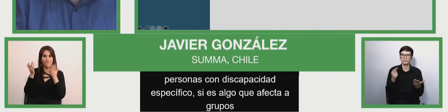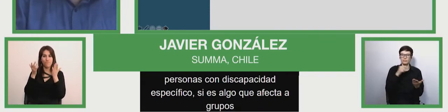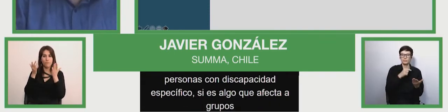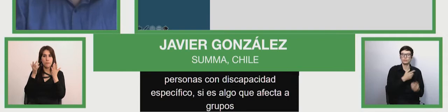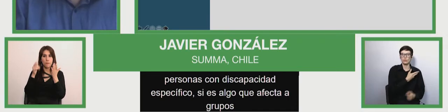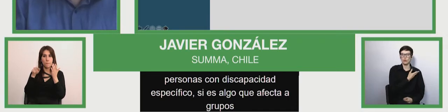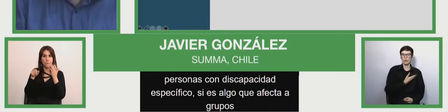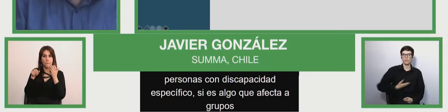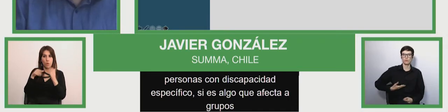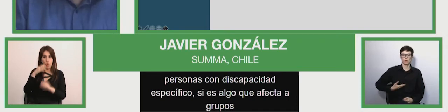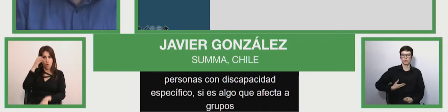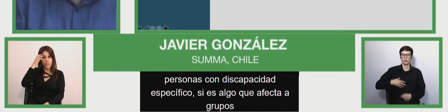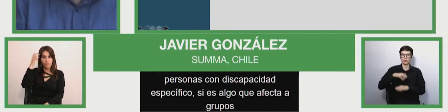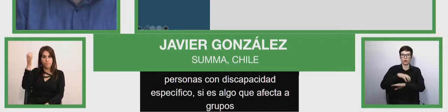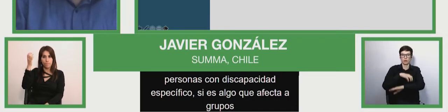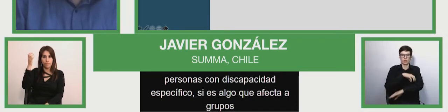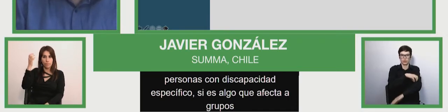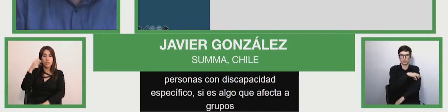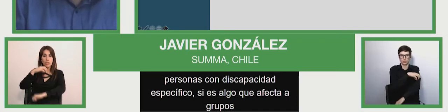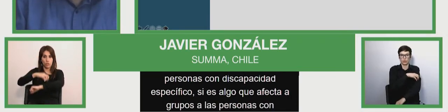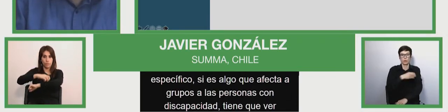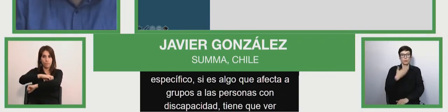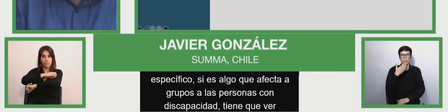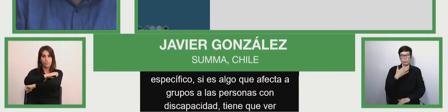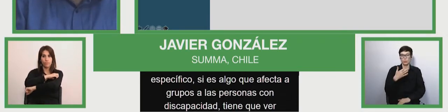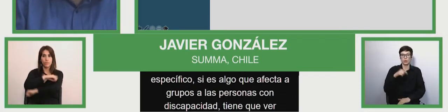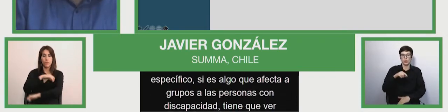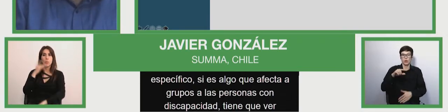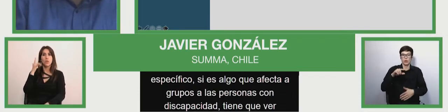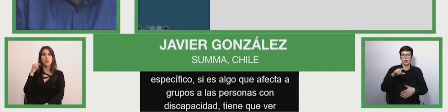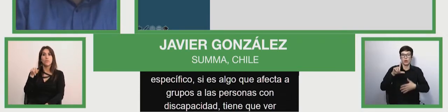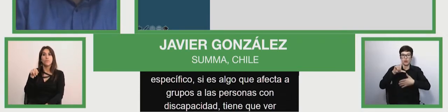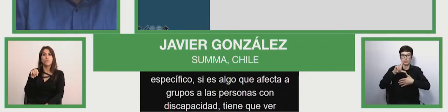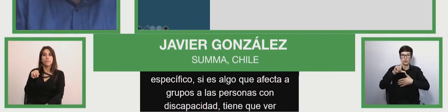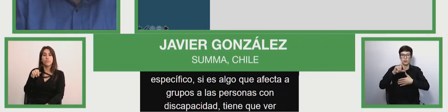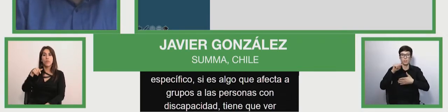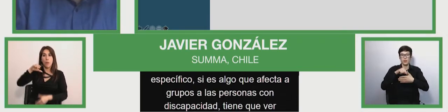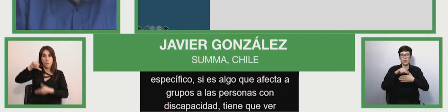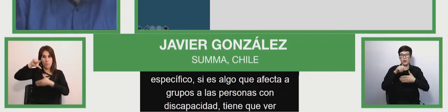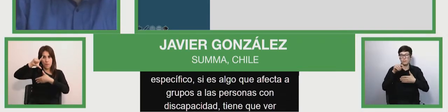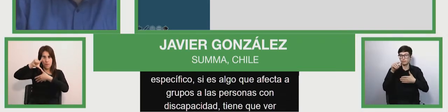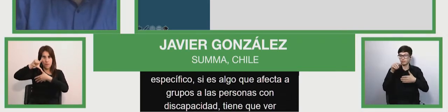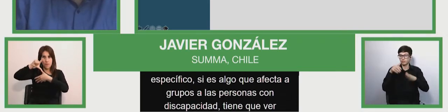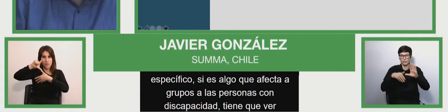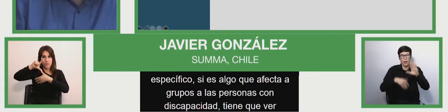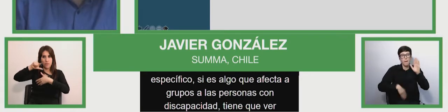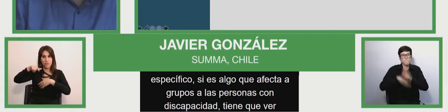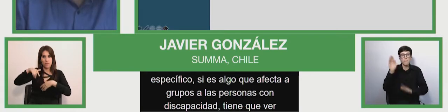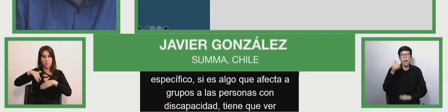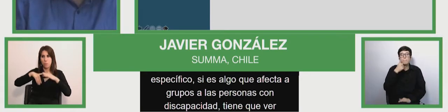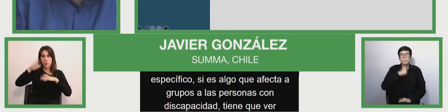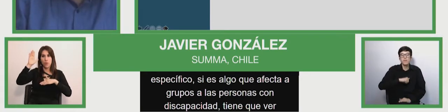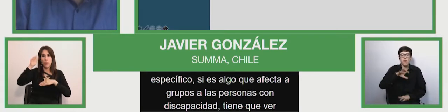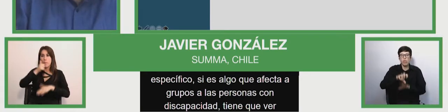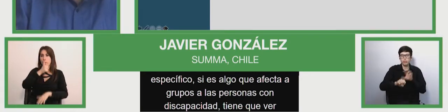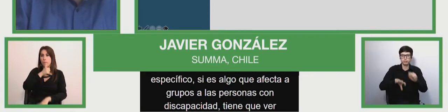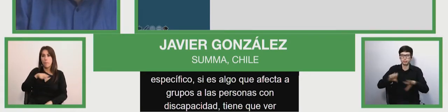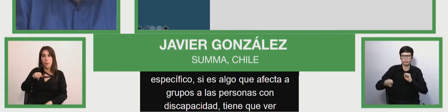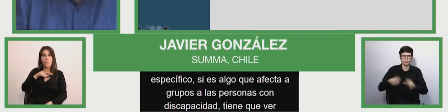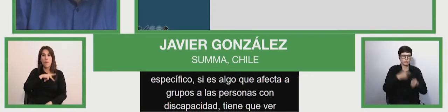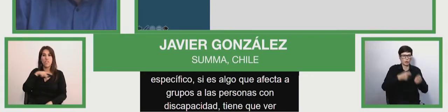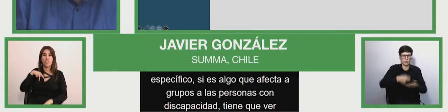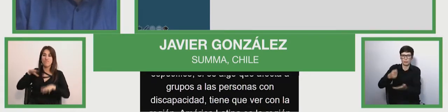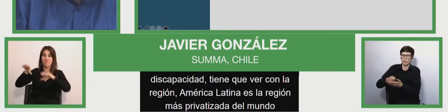region. Latin America is the most private, privatized region of the world. Some